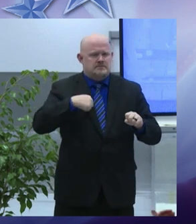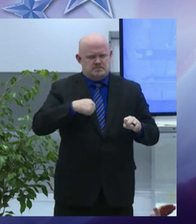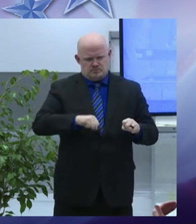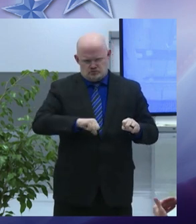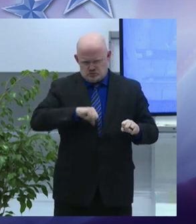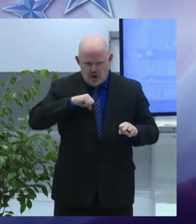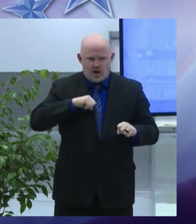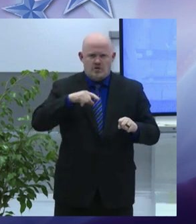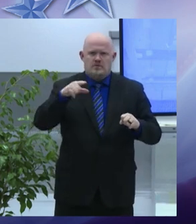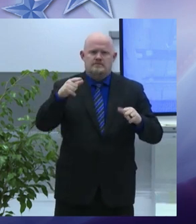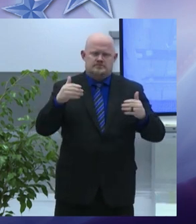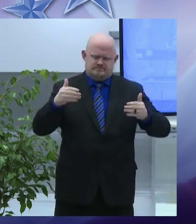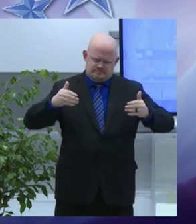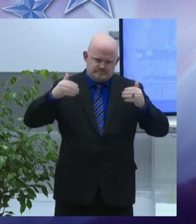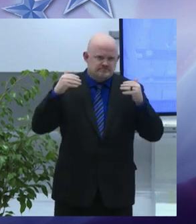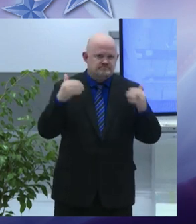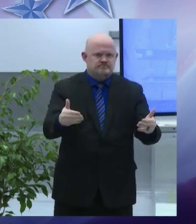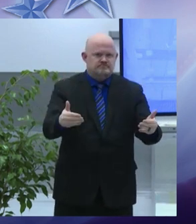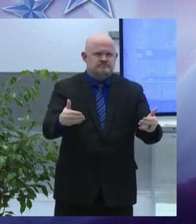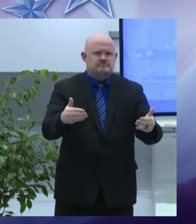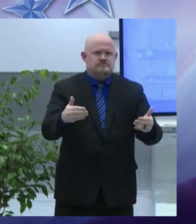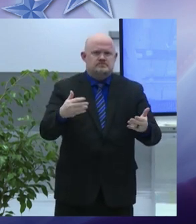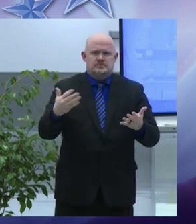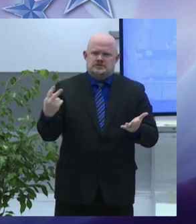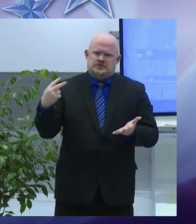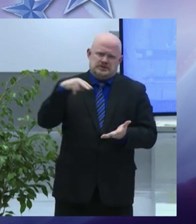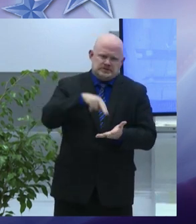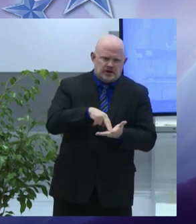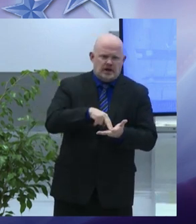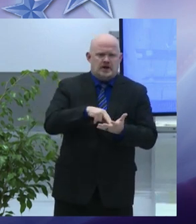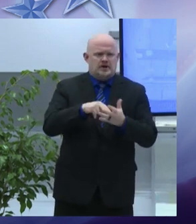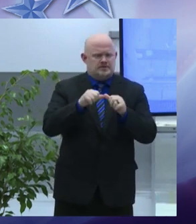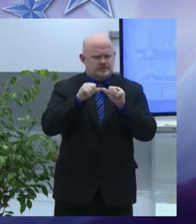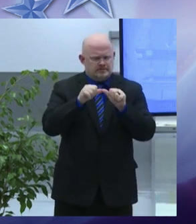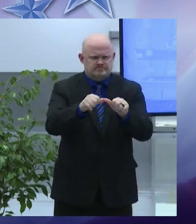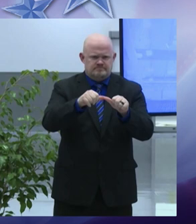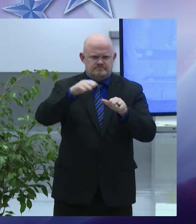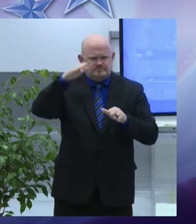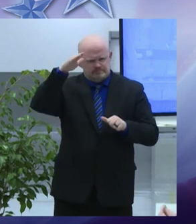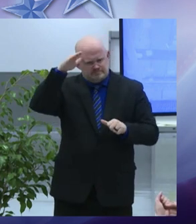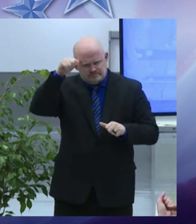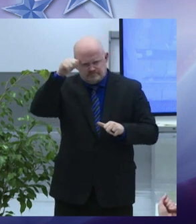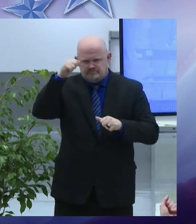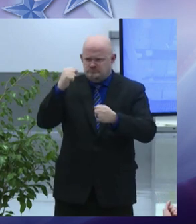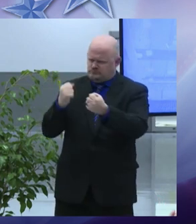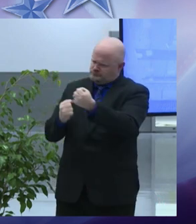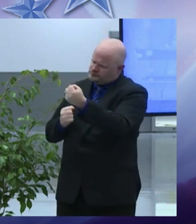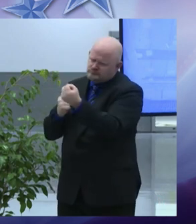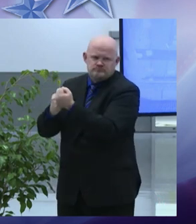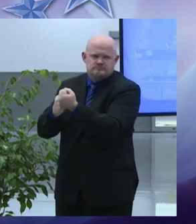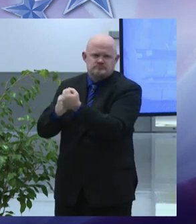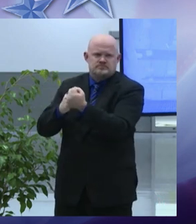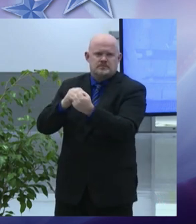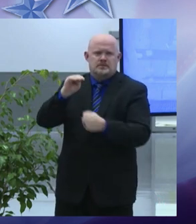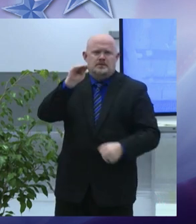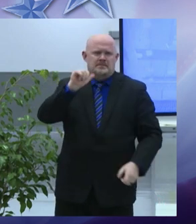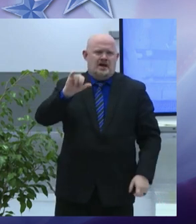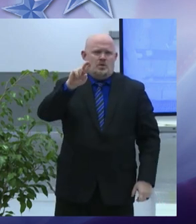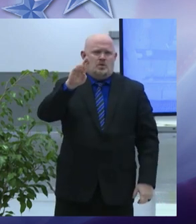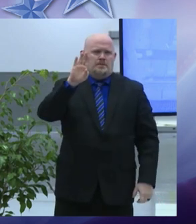Syracuse let's stand let's keep rising and I present to you the 54th mayor of this great city mayor Ben Walsh